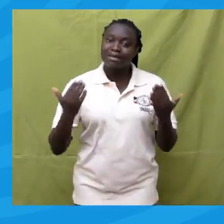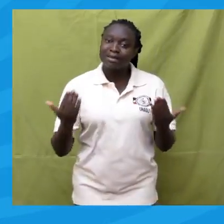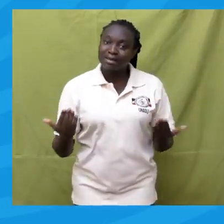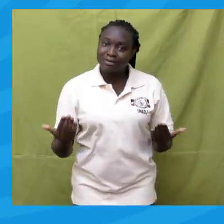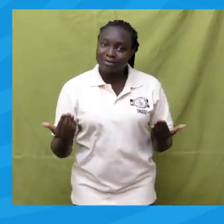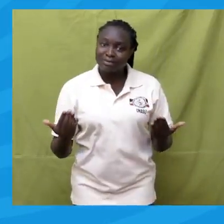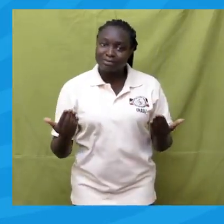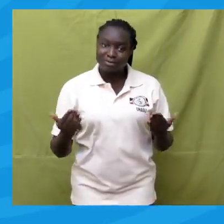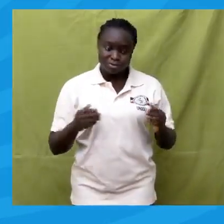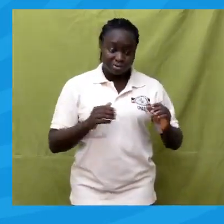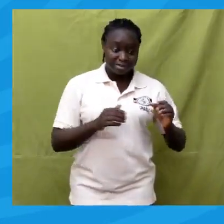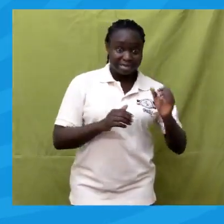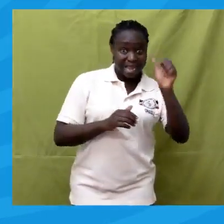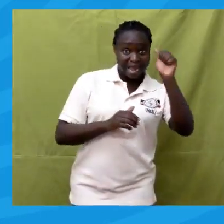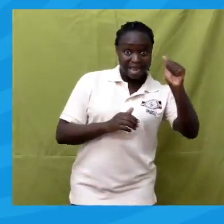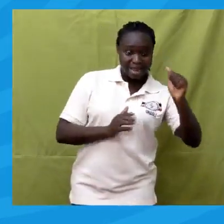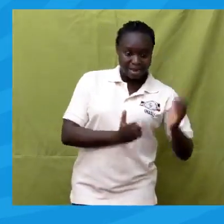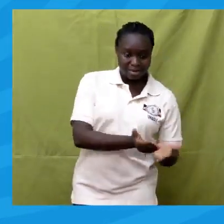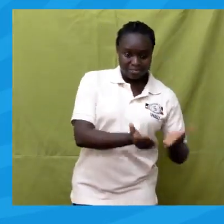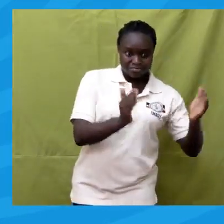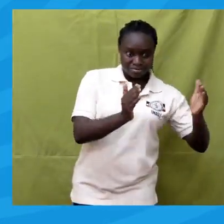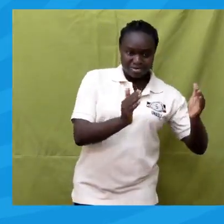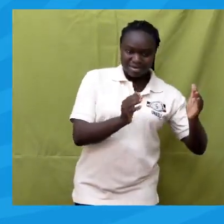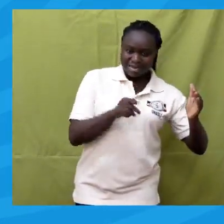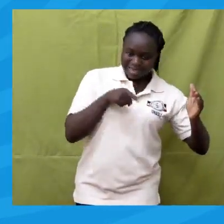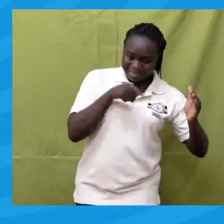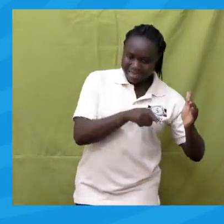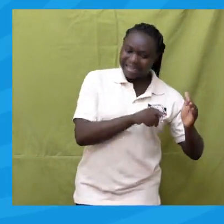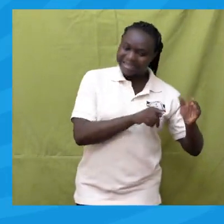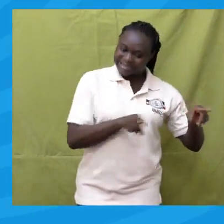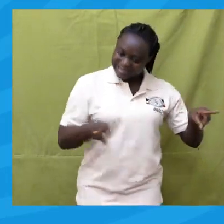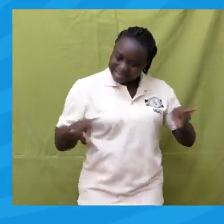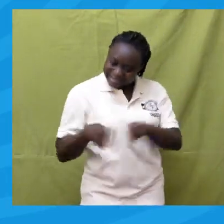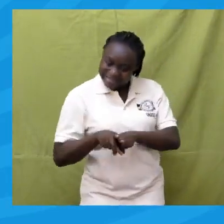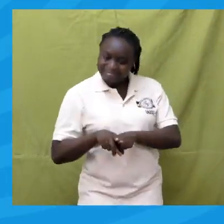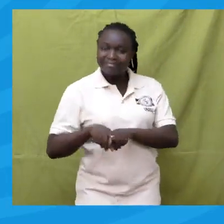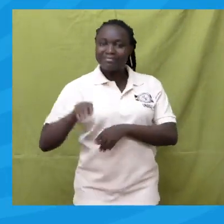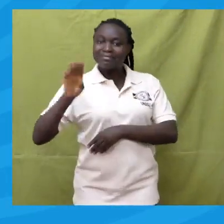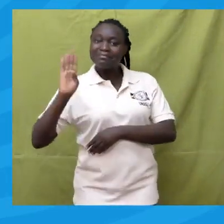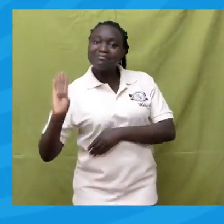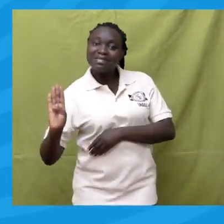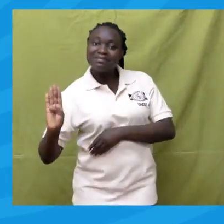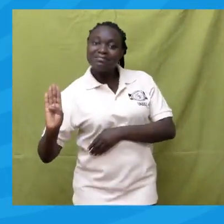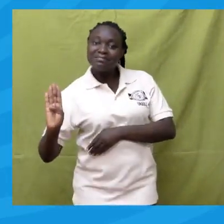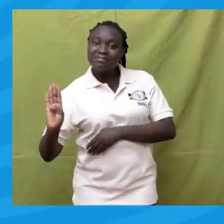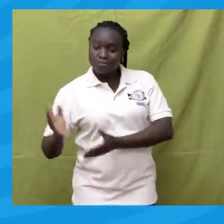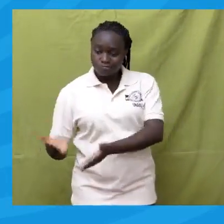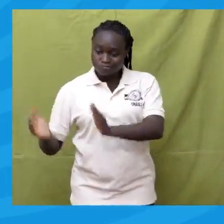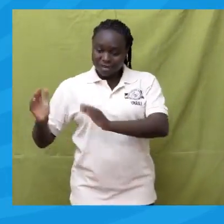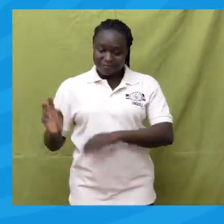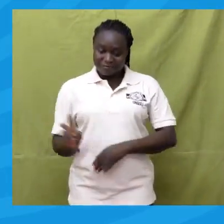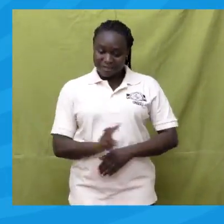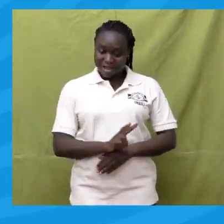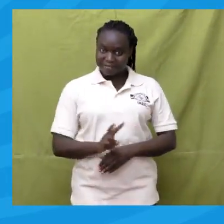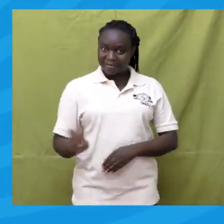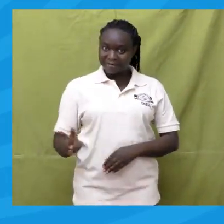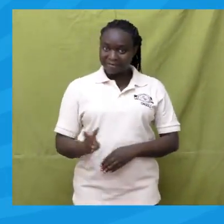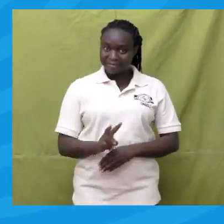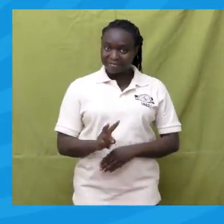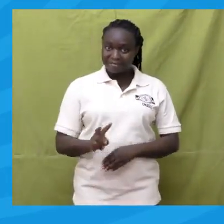A is equivalent to B. Remember